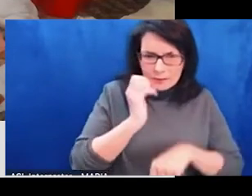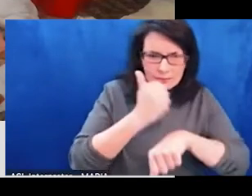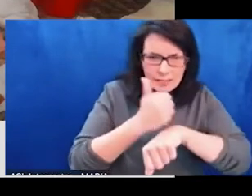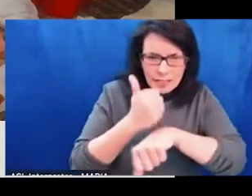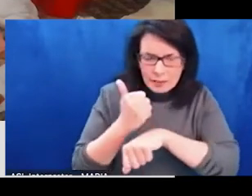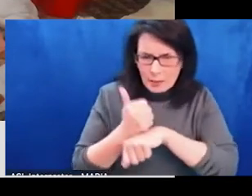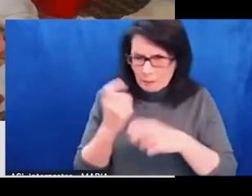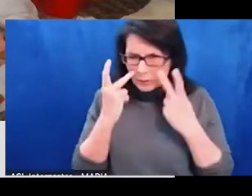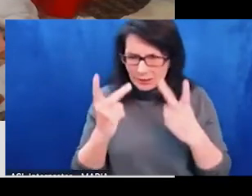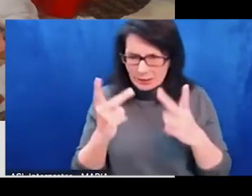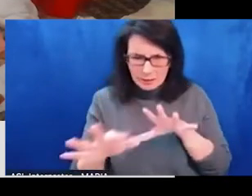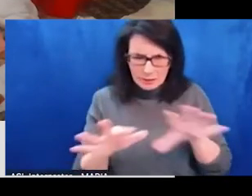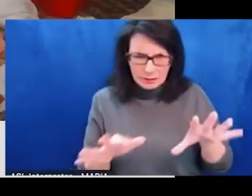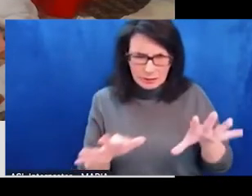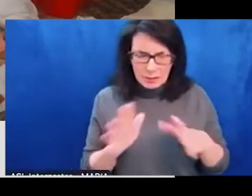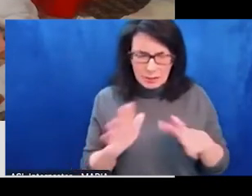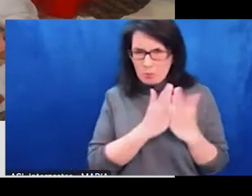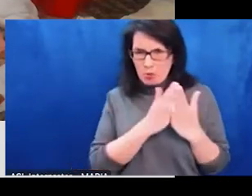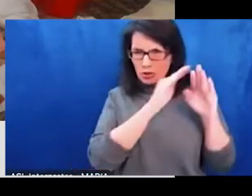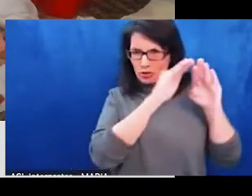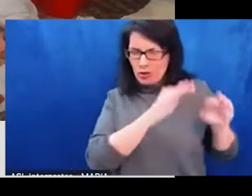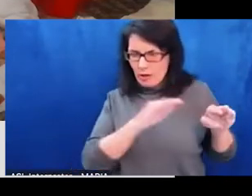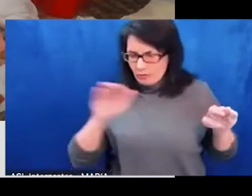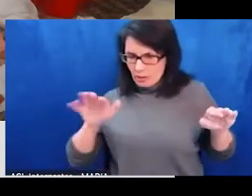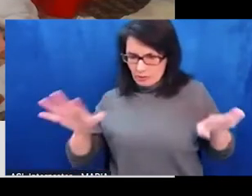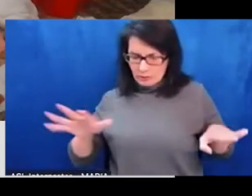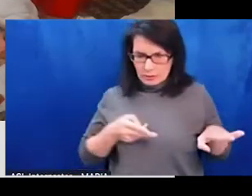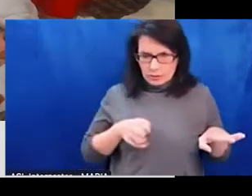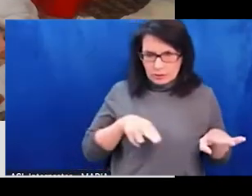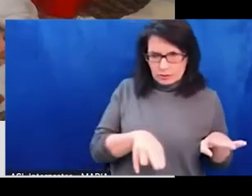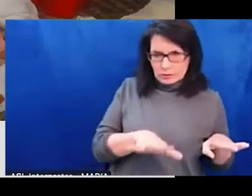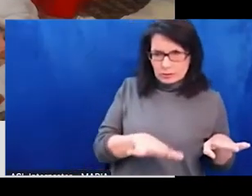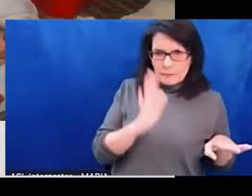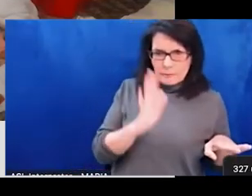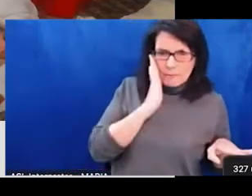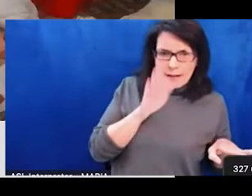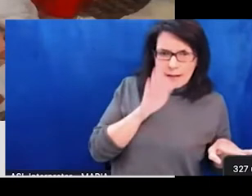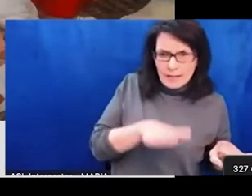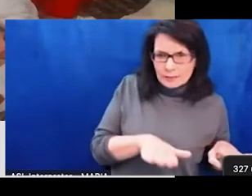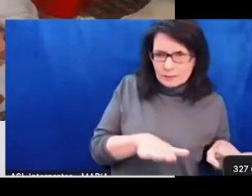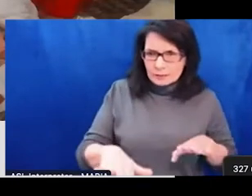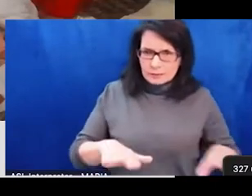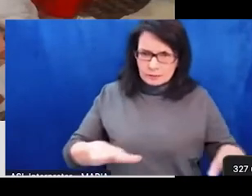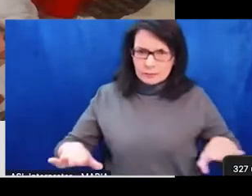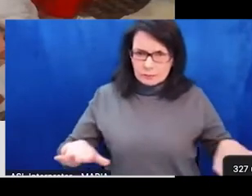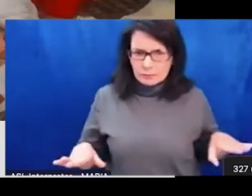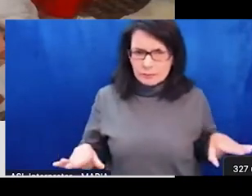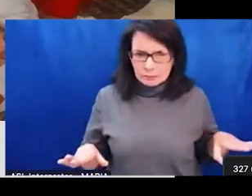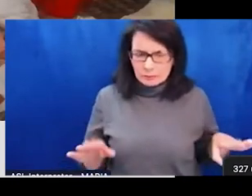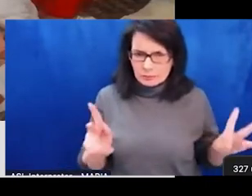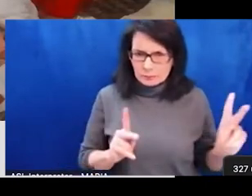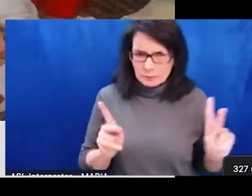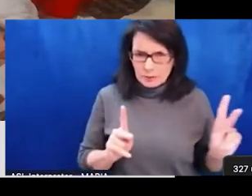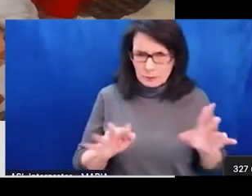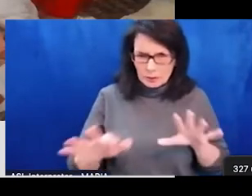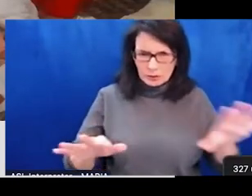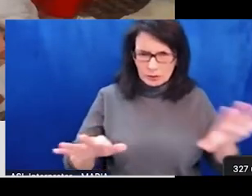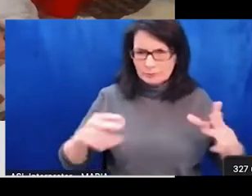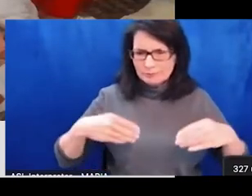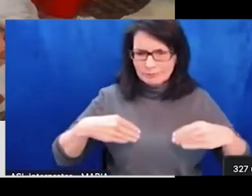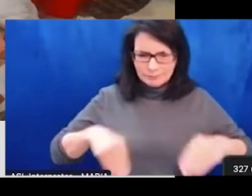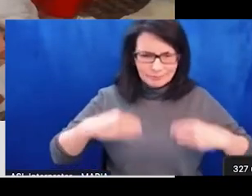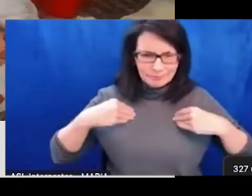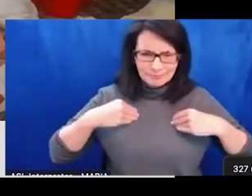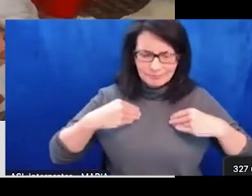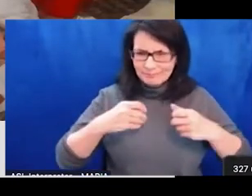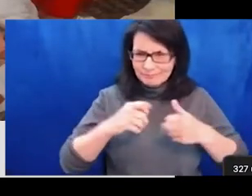a temporary makeshift shelter just packed with people lying on the floor. can imagine whether it's stone floors or marble floors, I don't remember, but